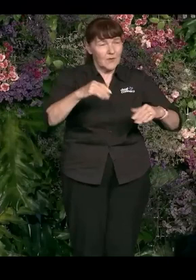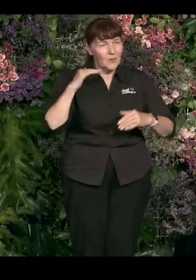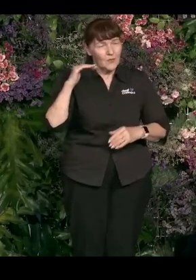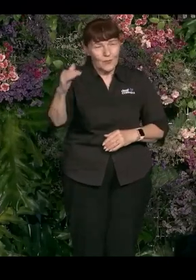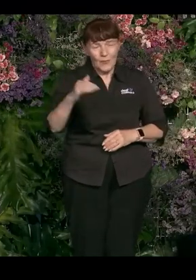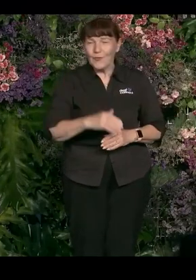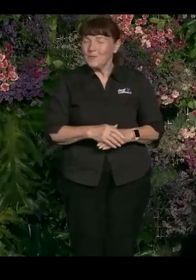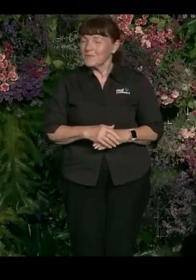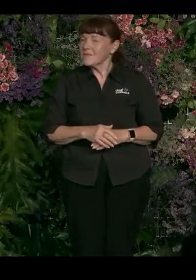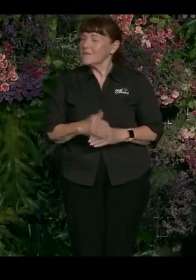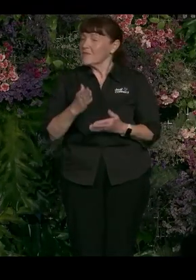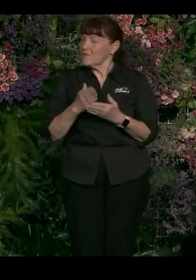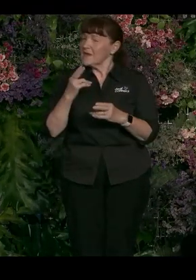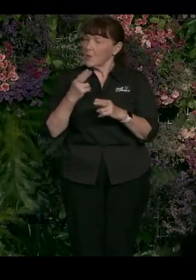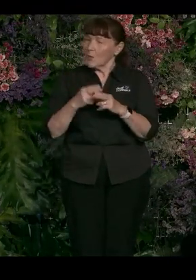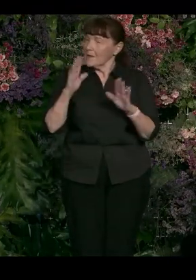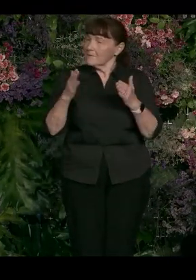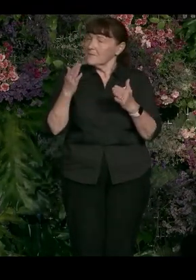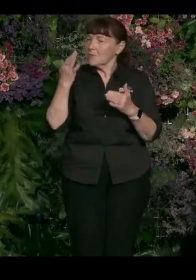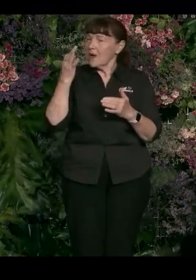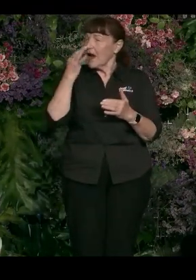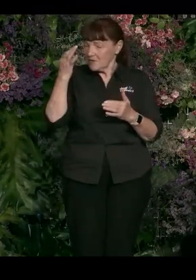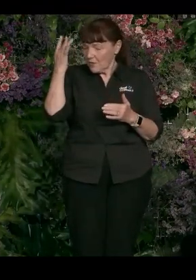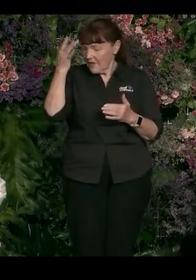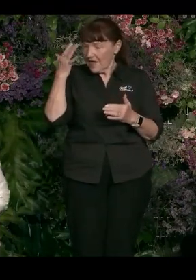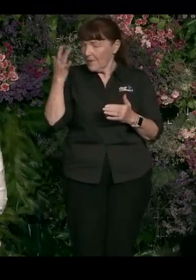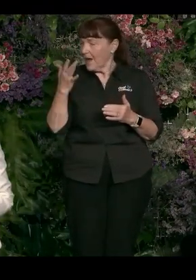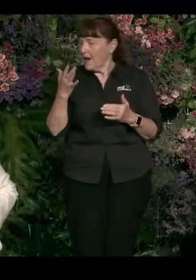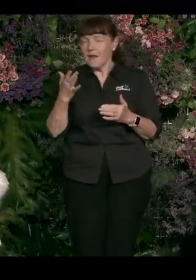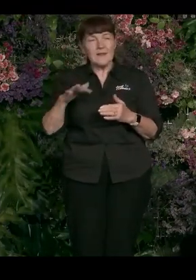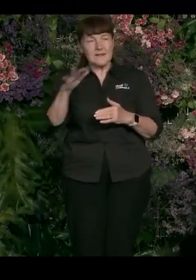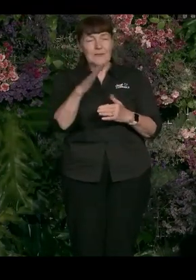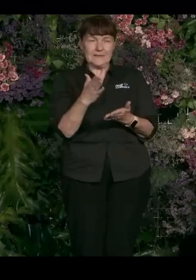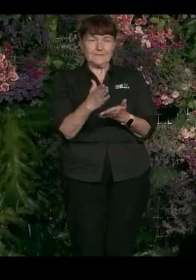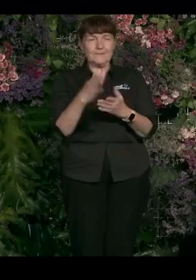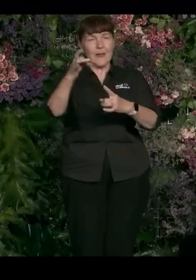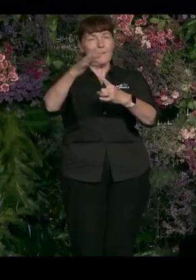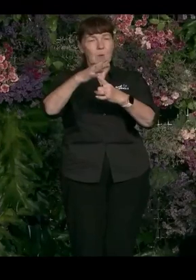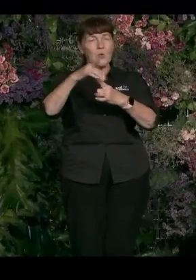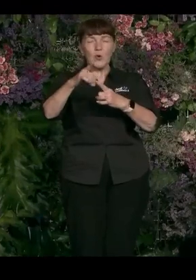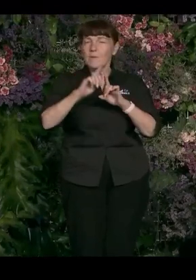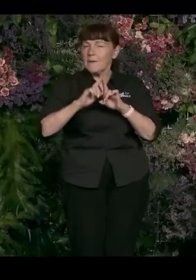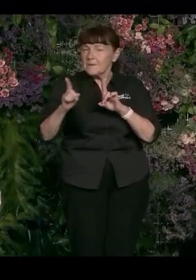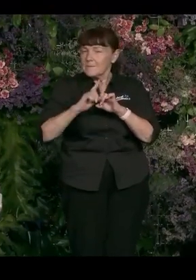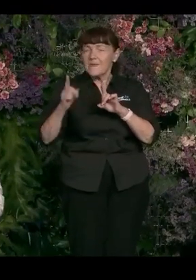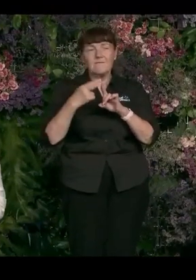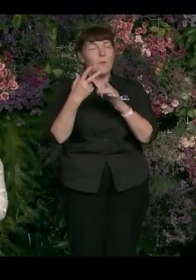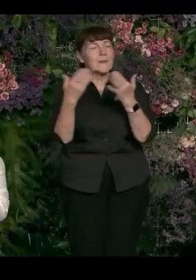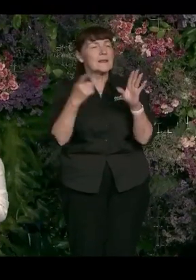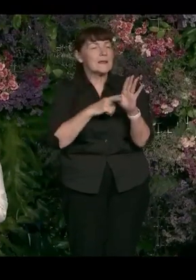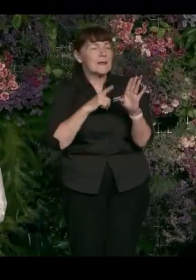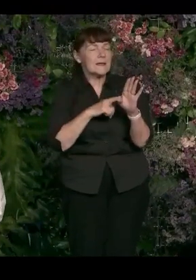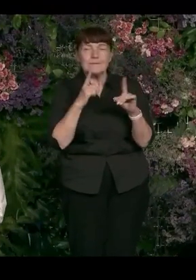What I'd like to do very quickly, though, is get you to have a think about a place that's really important to you, a place that you may have been going for years.